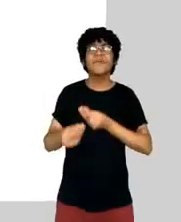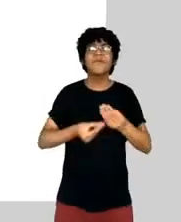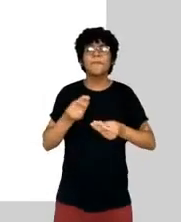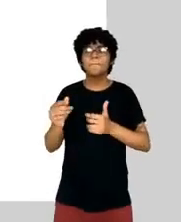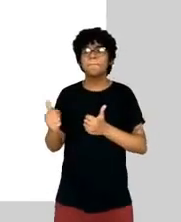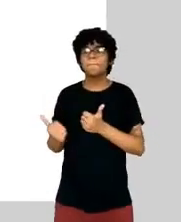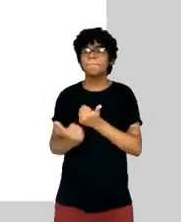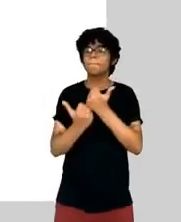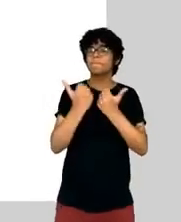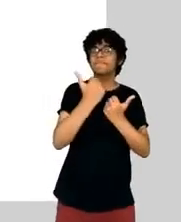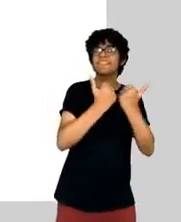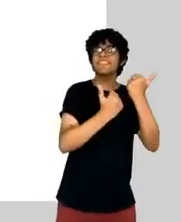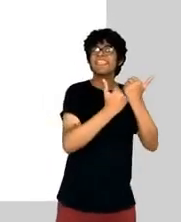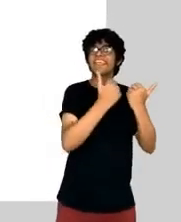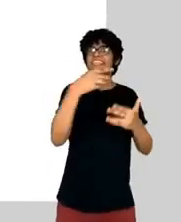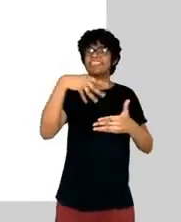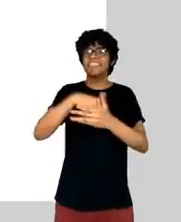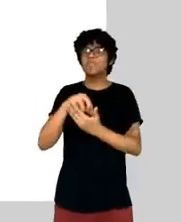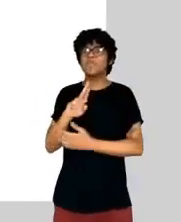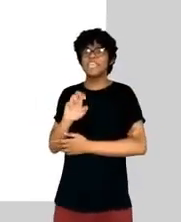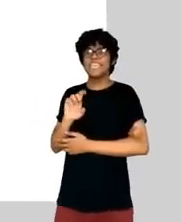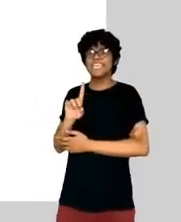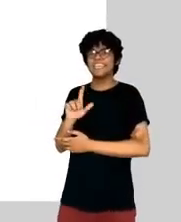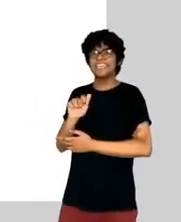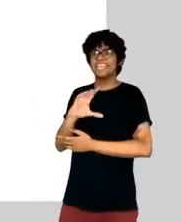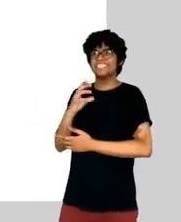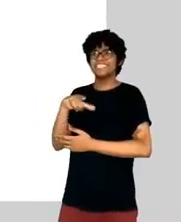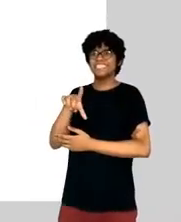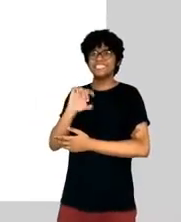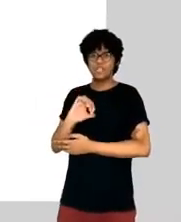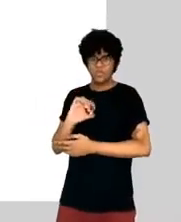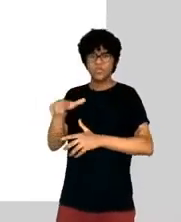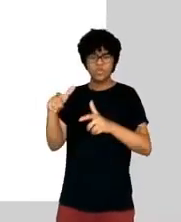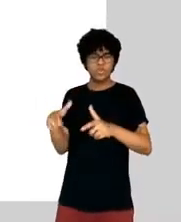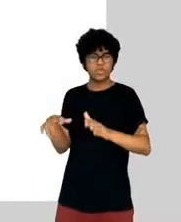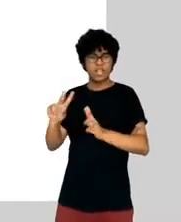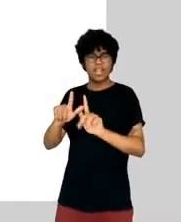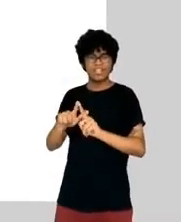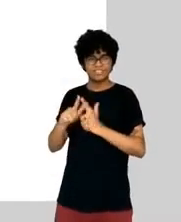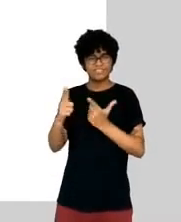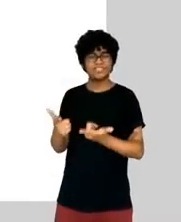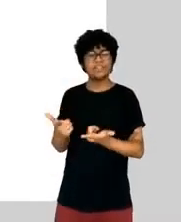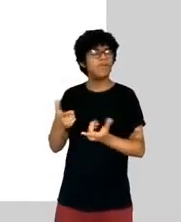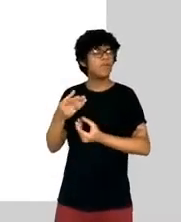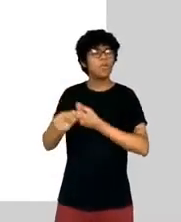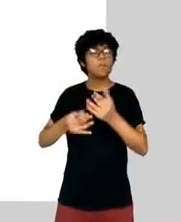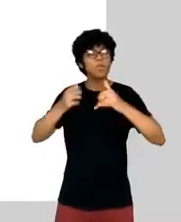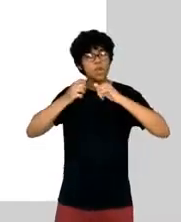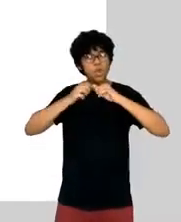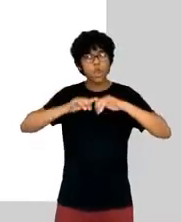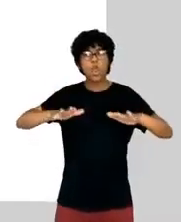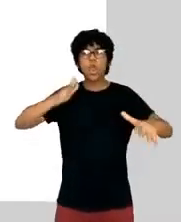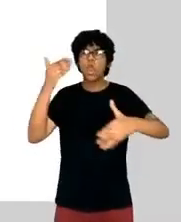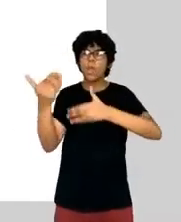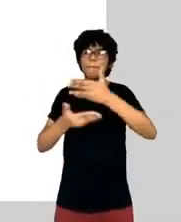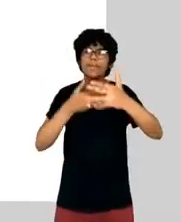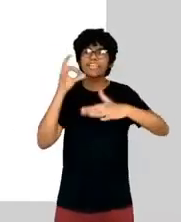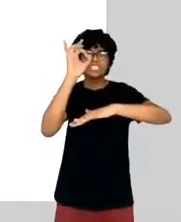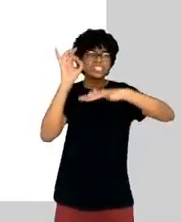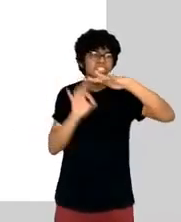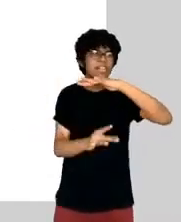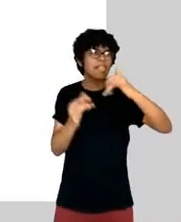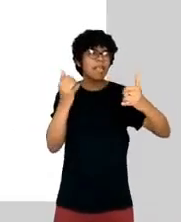by letting journalists share the data that they put into Pinpoint with other journalists. And in fact, we've worked with some